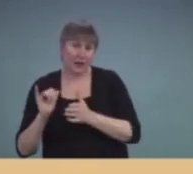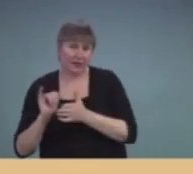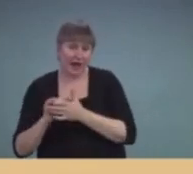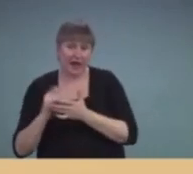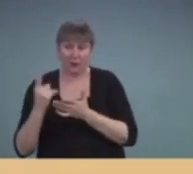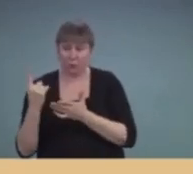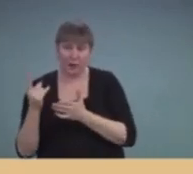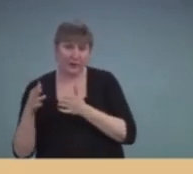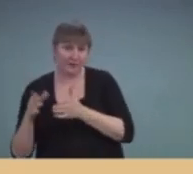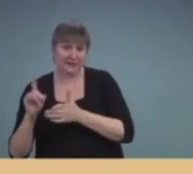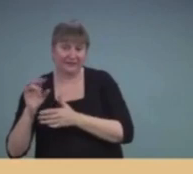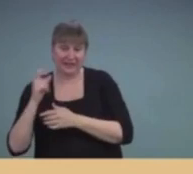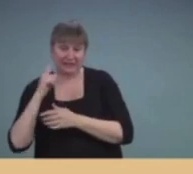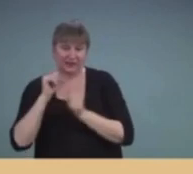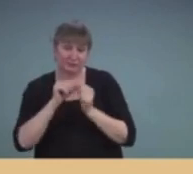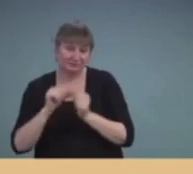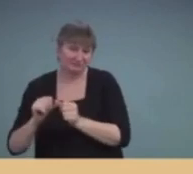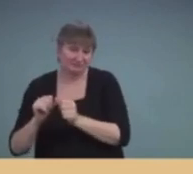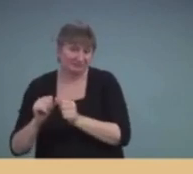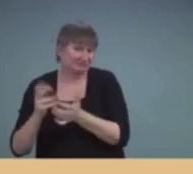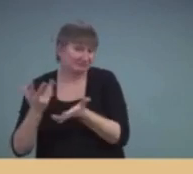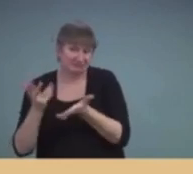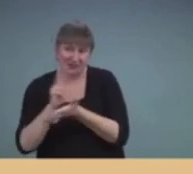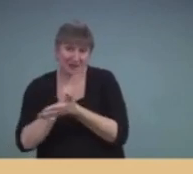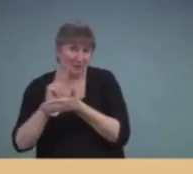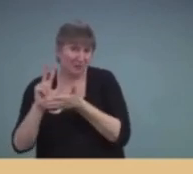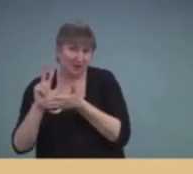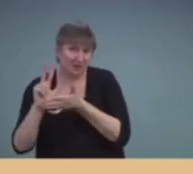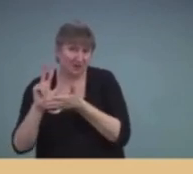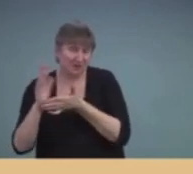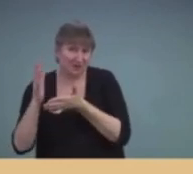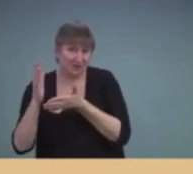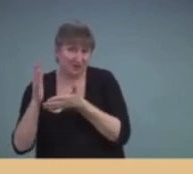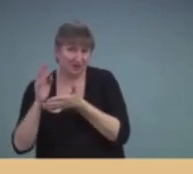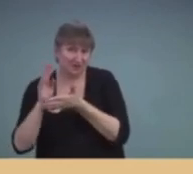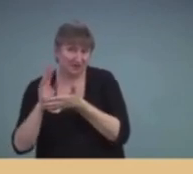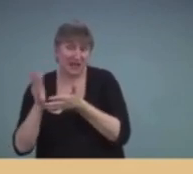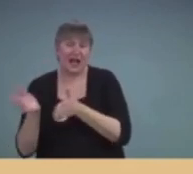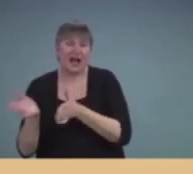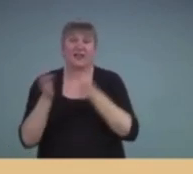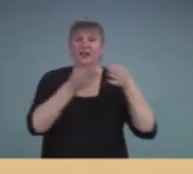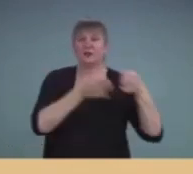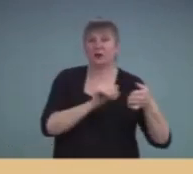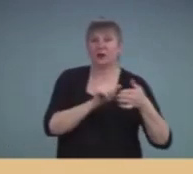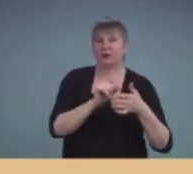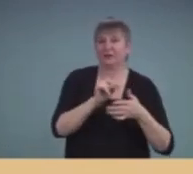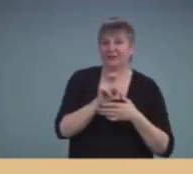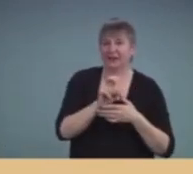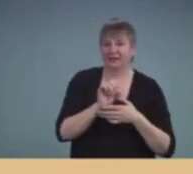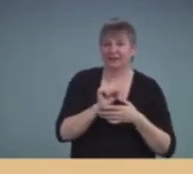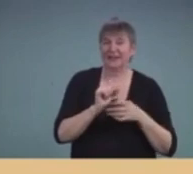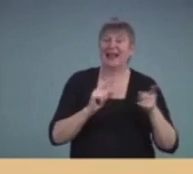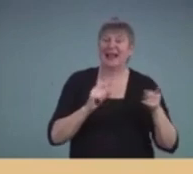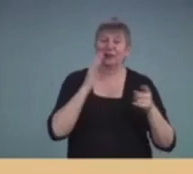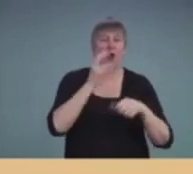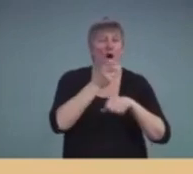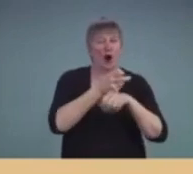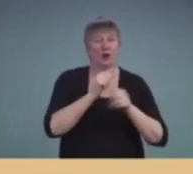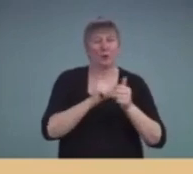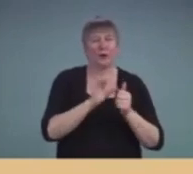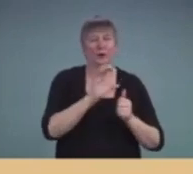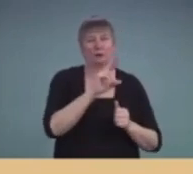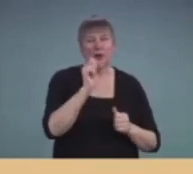you know, maybe three weeks or so and then go to another device after that. I know that's hard with a cross device because you probably don't have